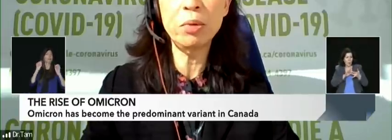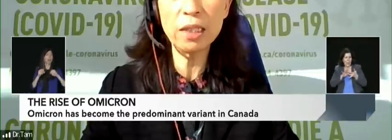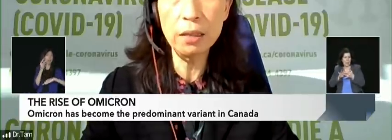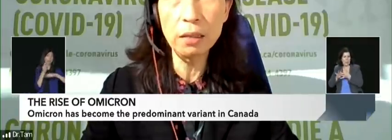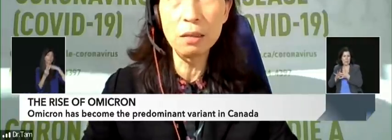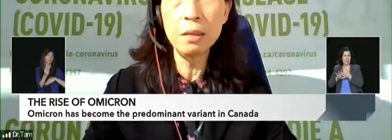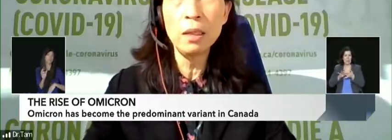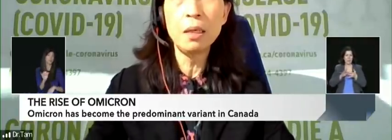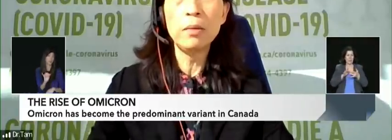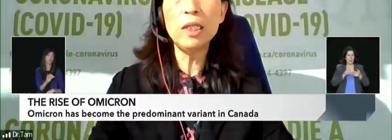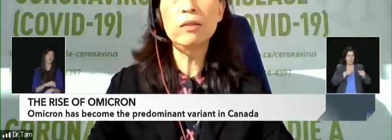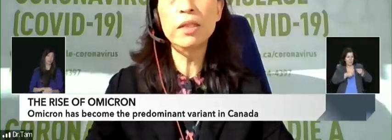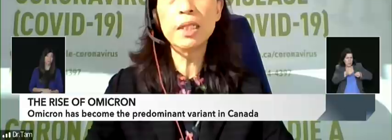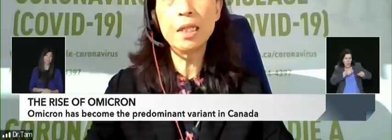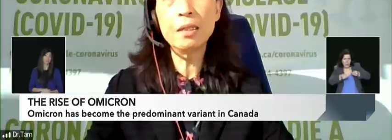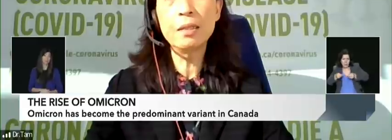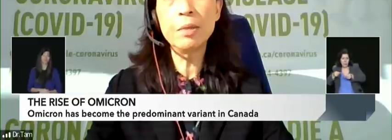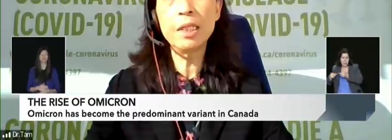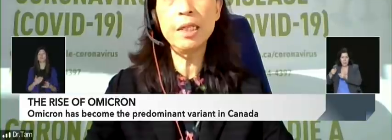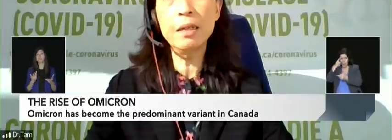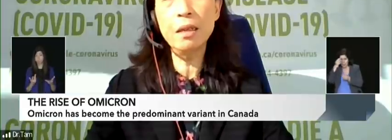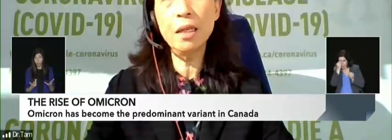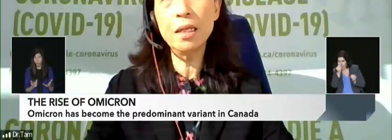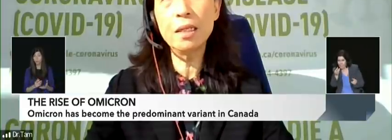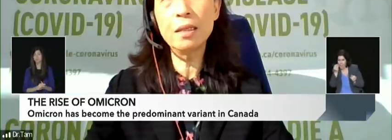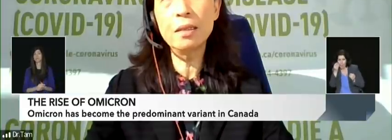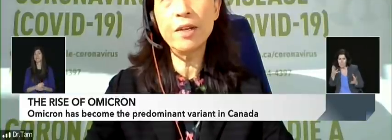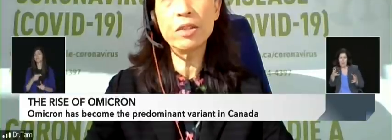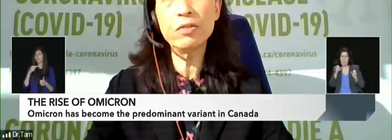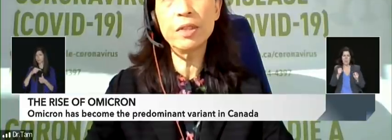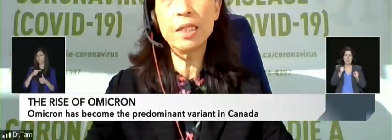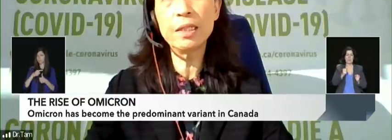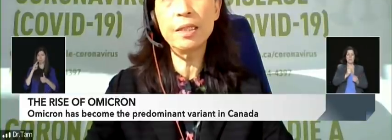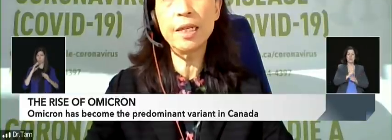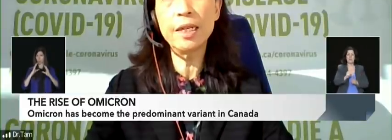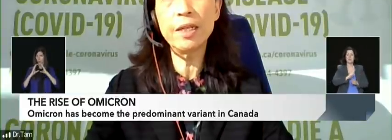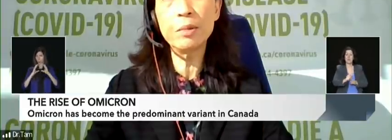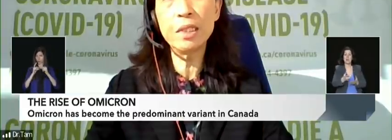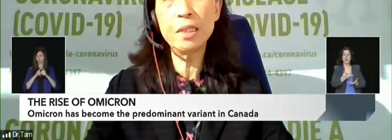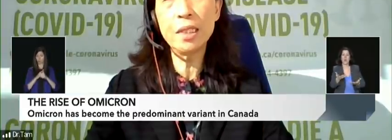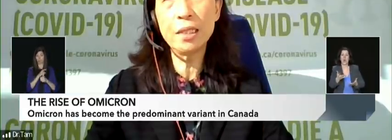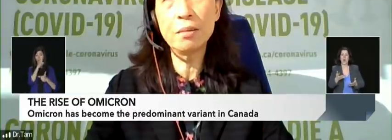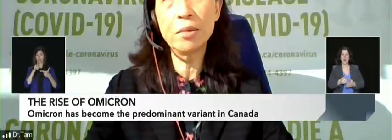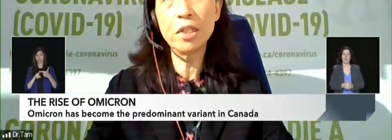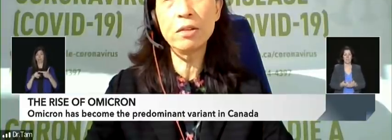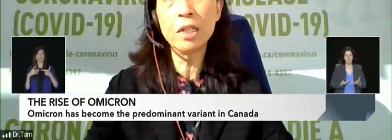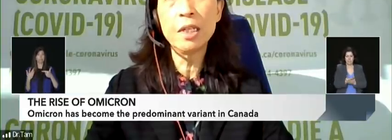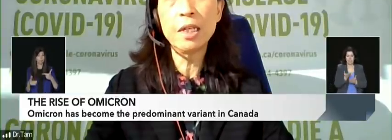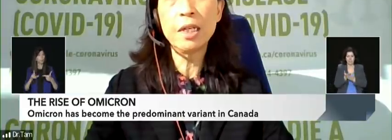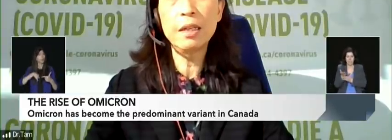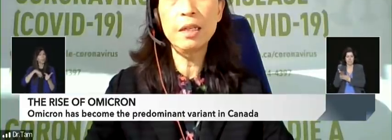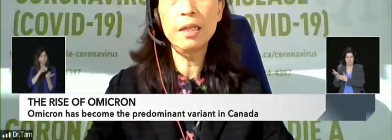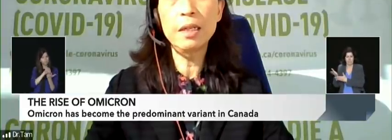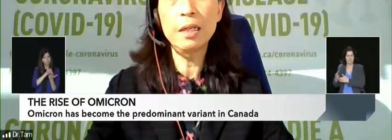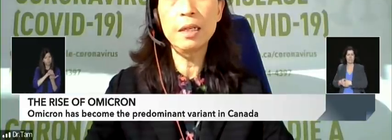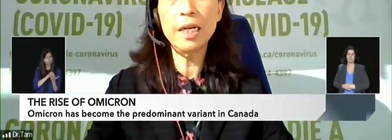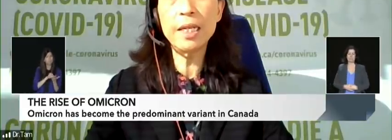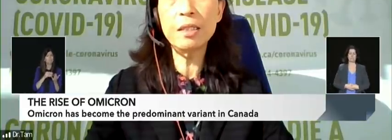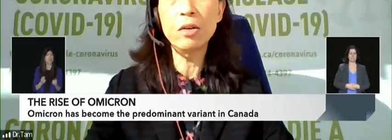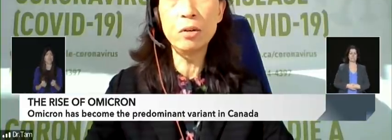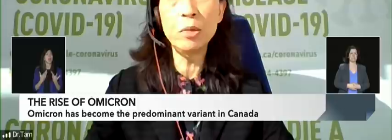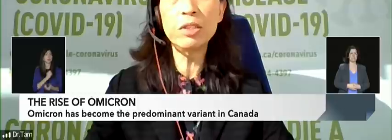most practical ways of doing this. But the other thing is factoring in staff absenteeism. So I think